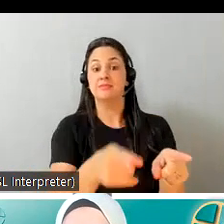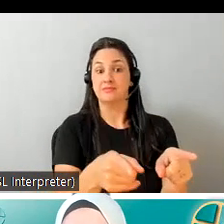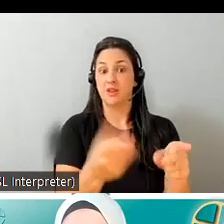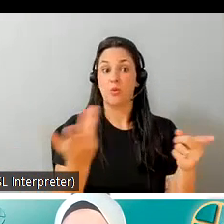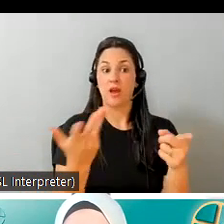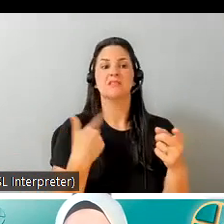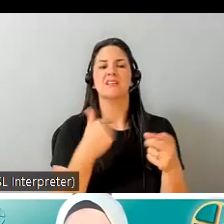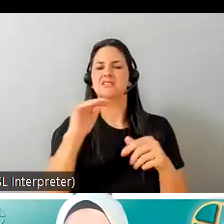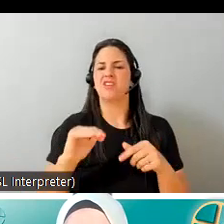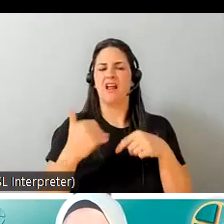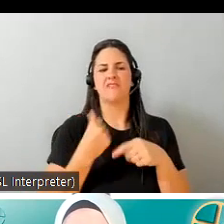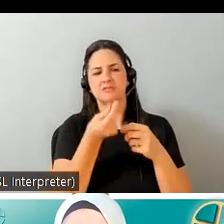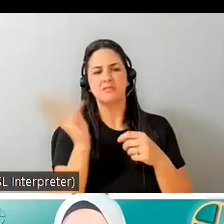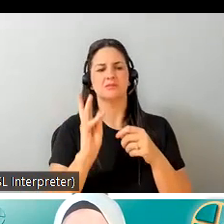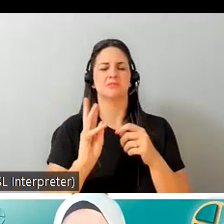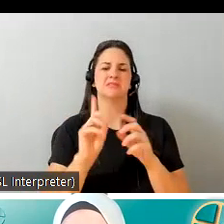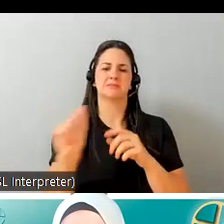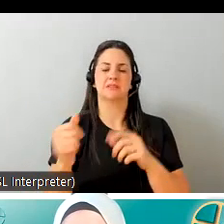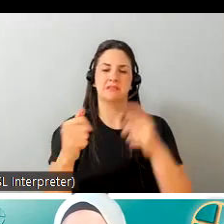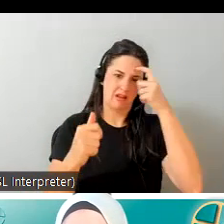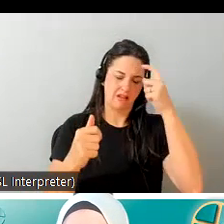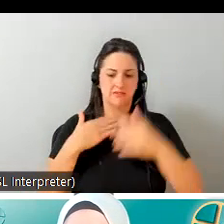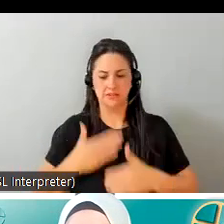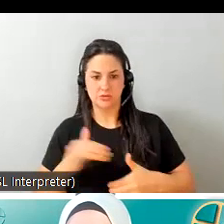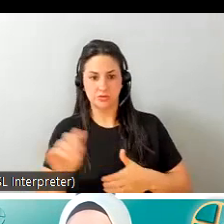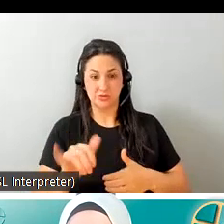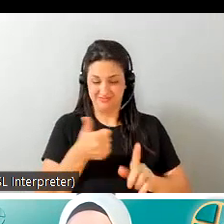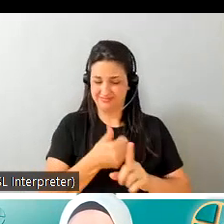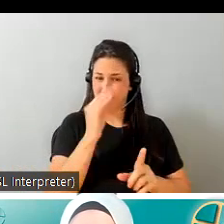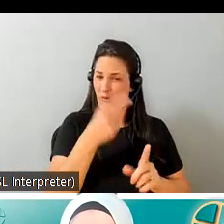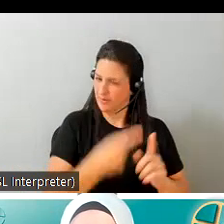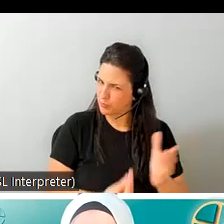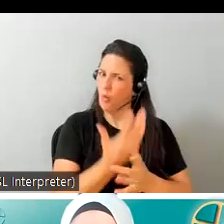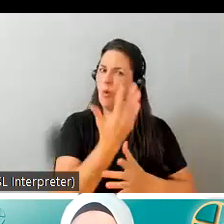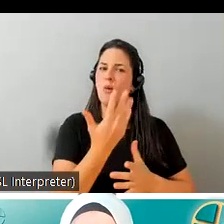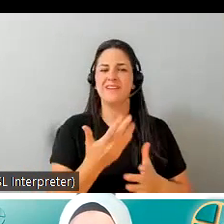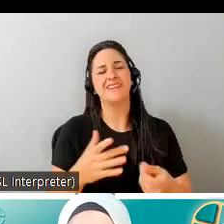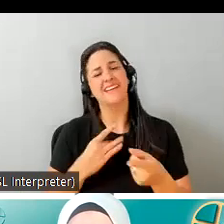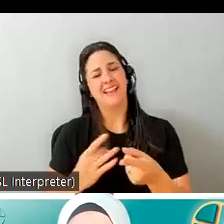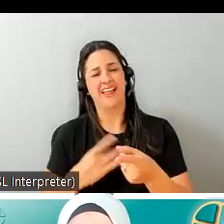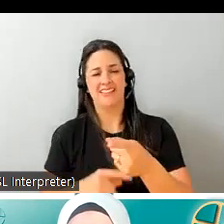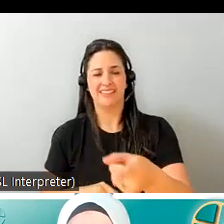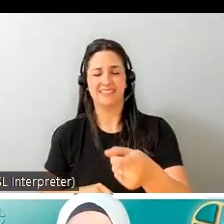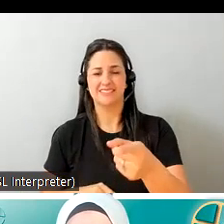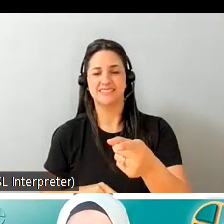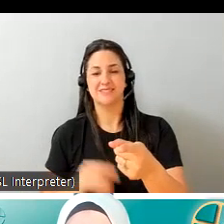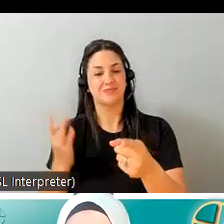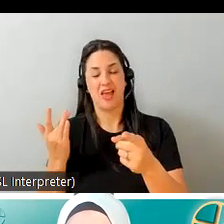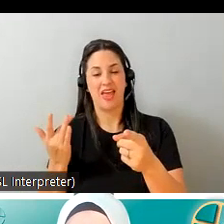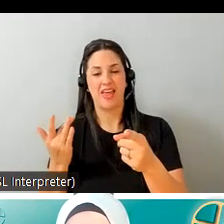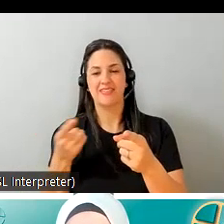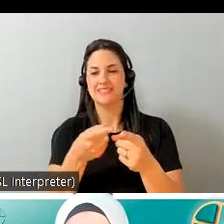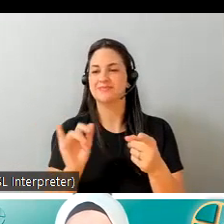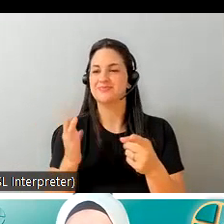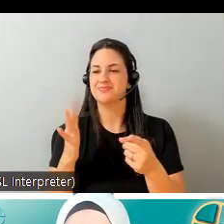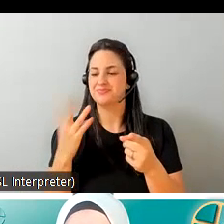cognitive and physical and uh he was a growing boy and uh he really liked this um kind of i would